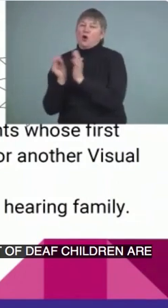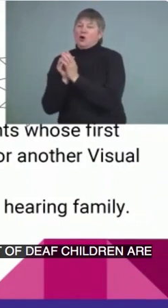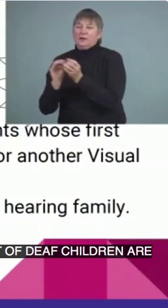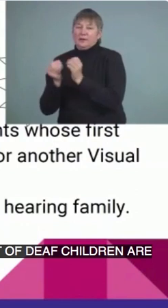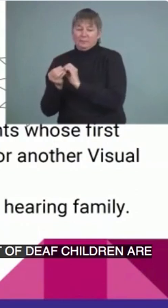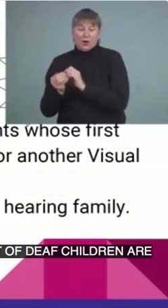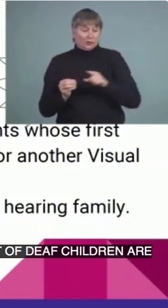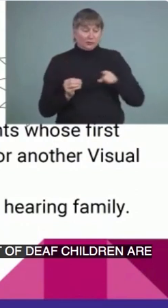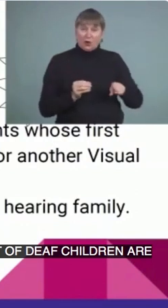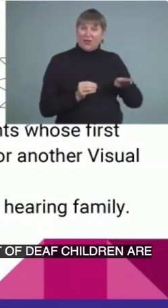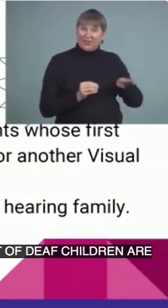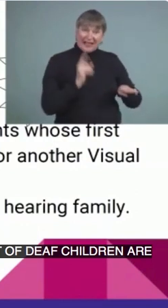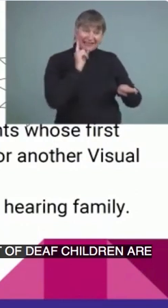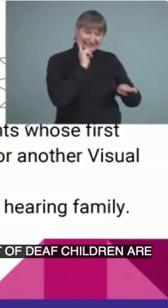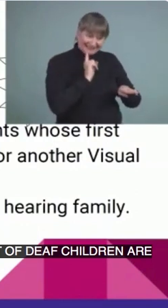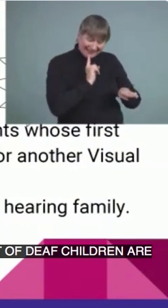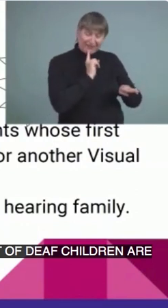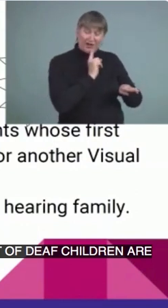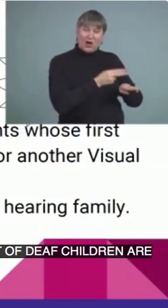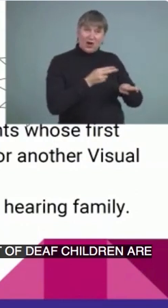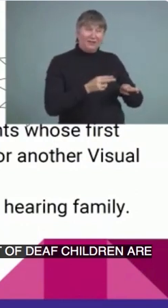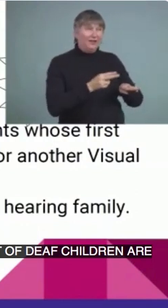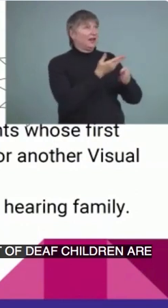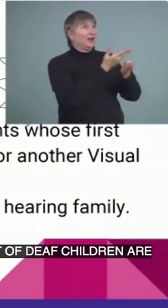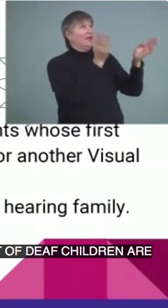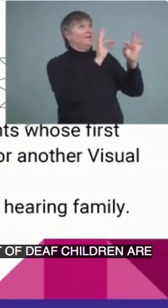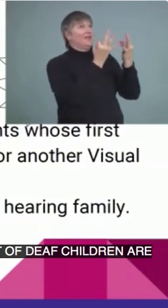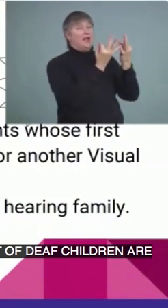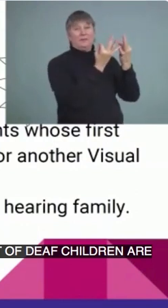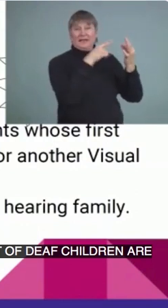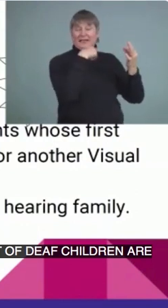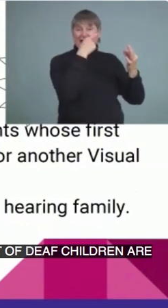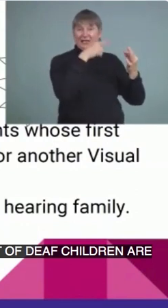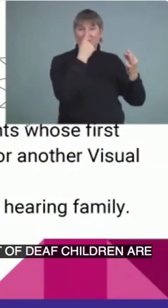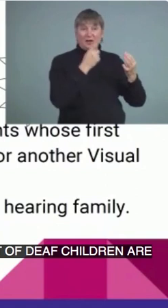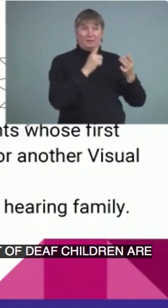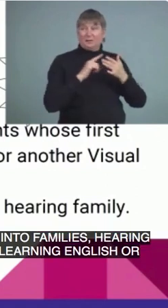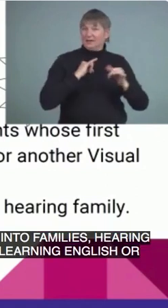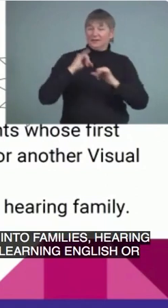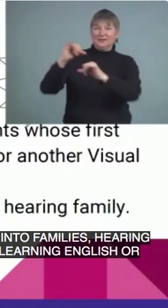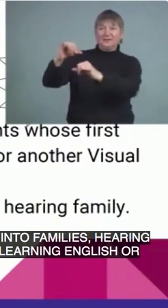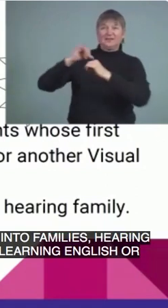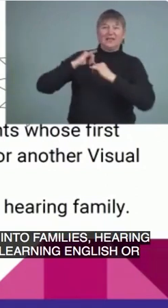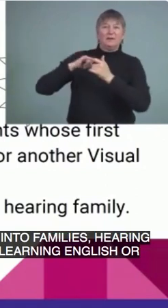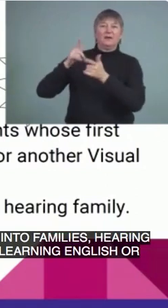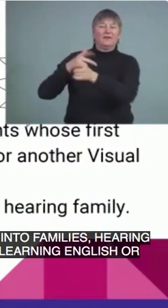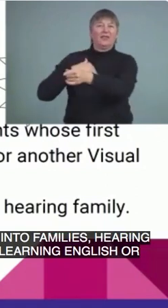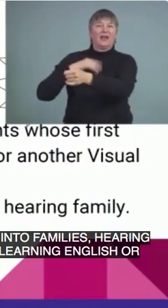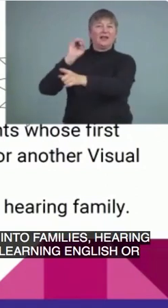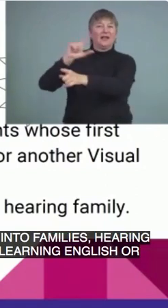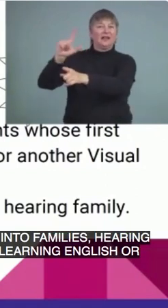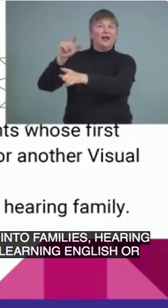who is learning English or learning a second language. The difference is, is that their access